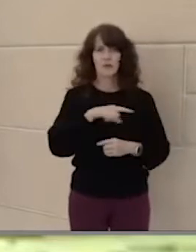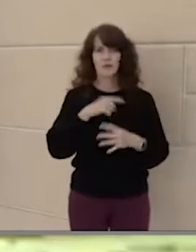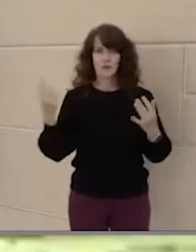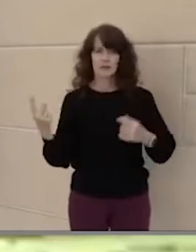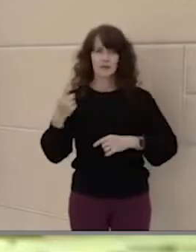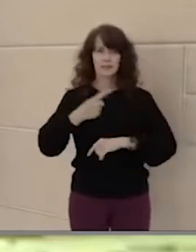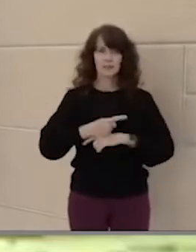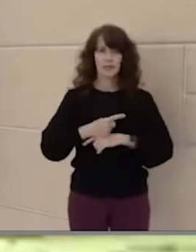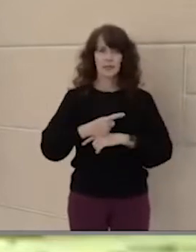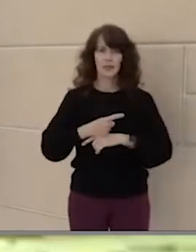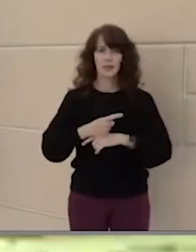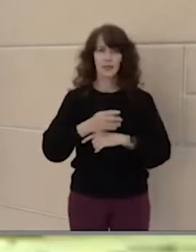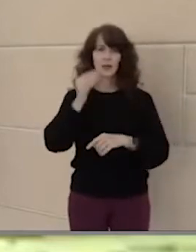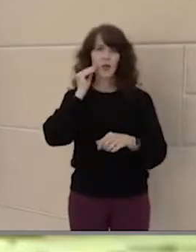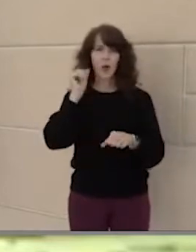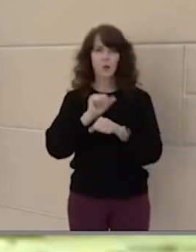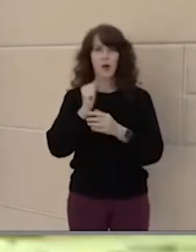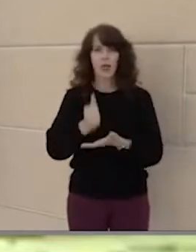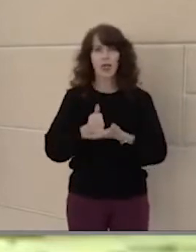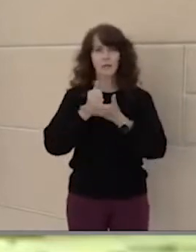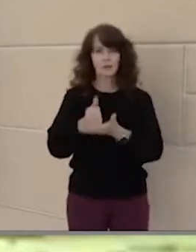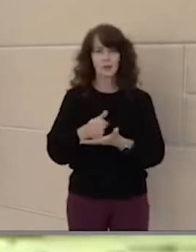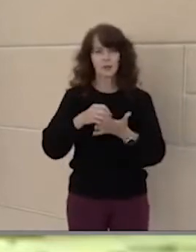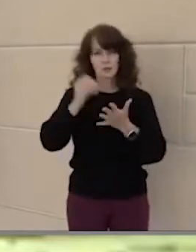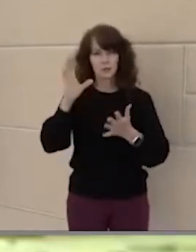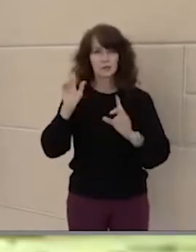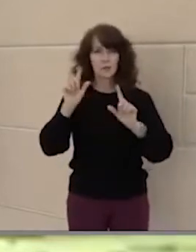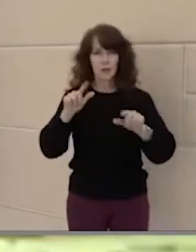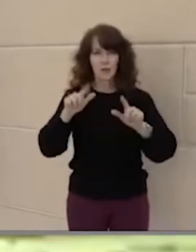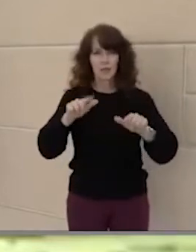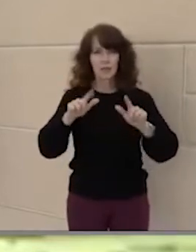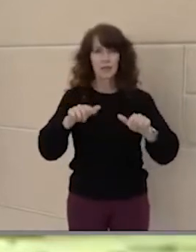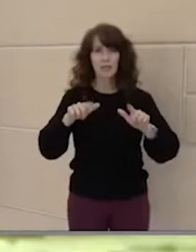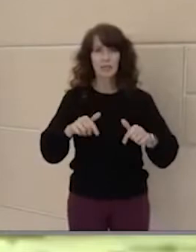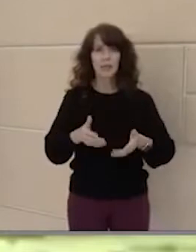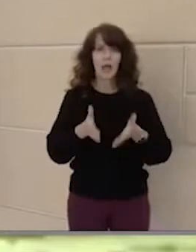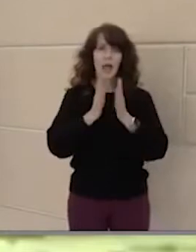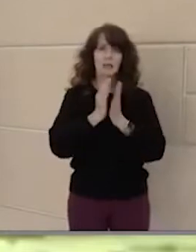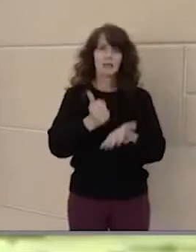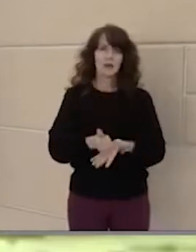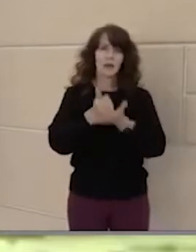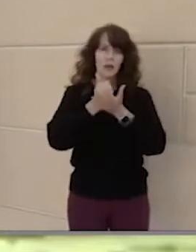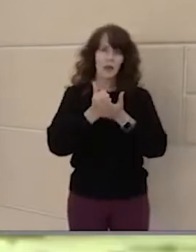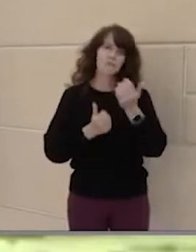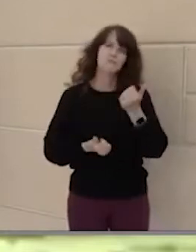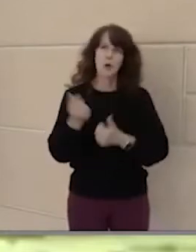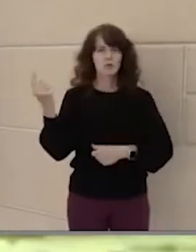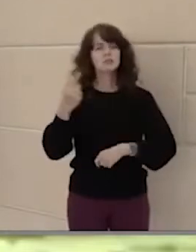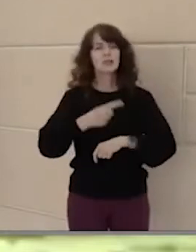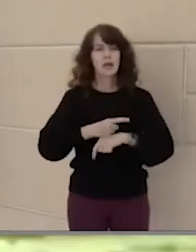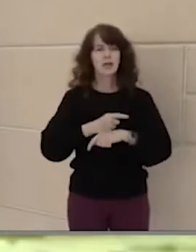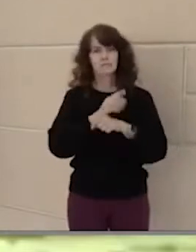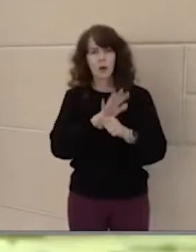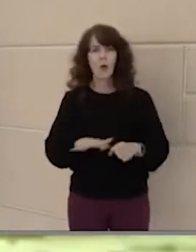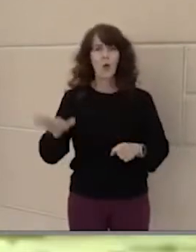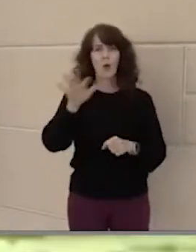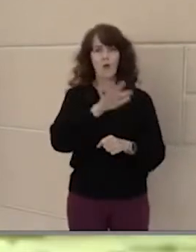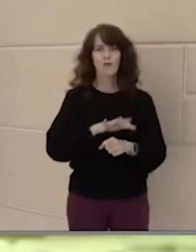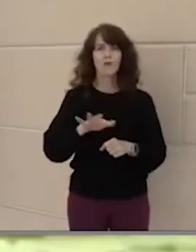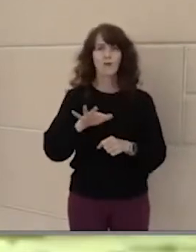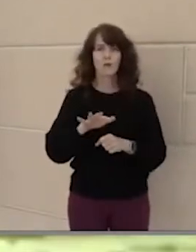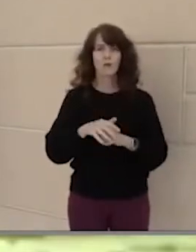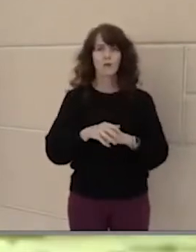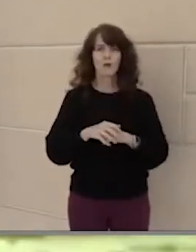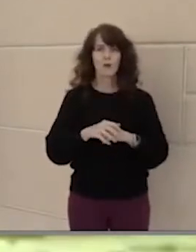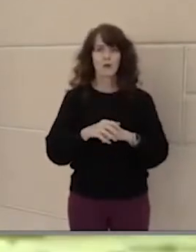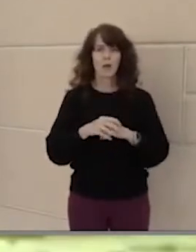the helps you get students coming in and asking for help on most days. Overall, it is clear that the